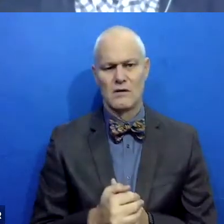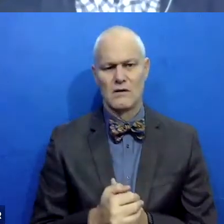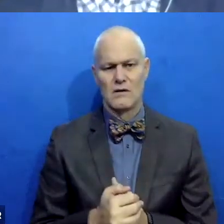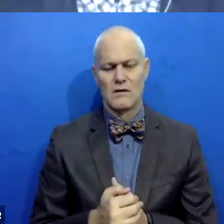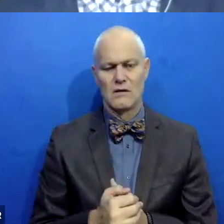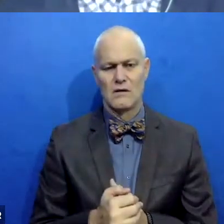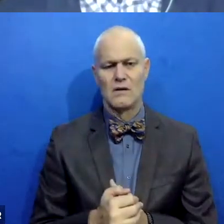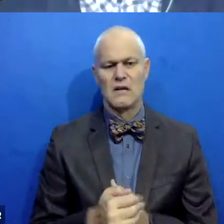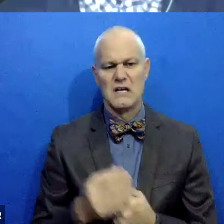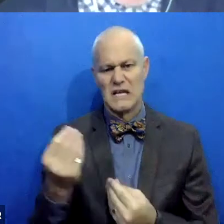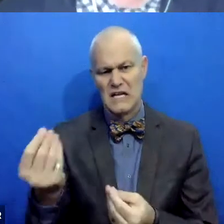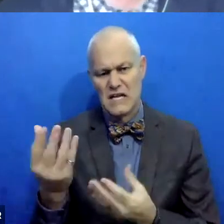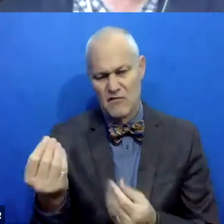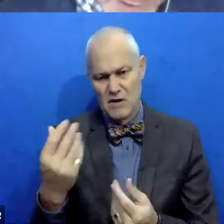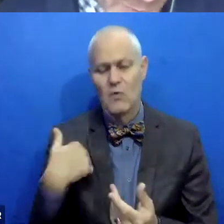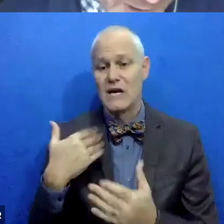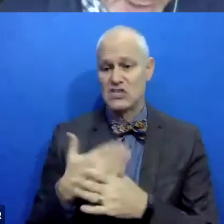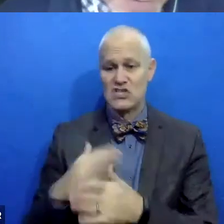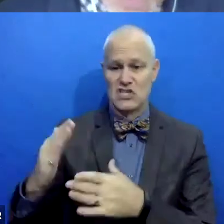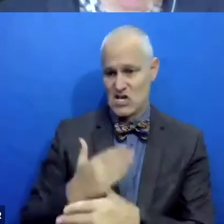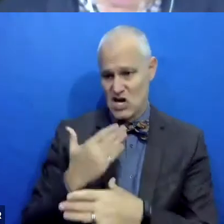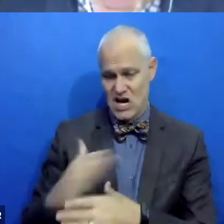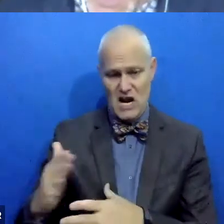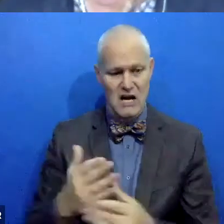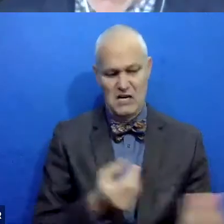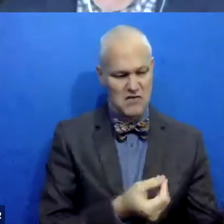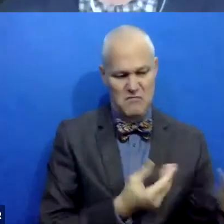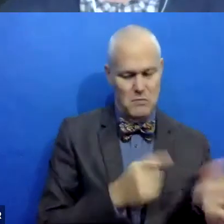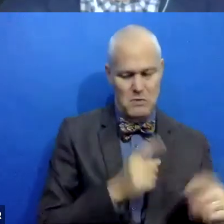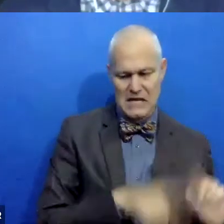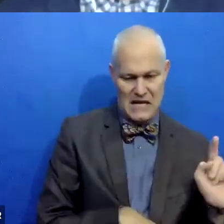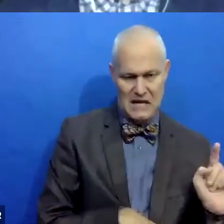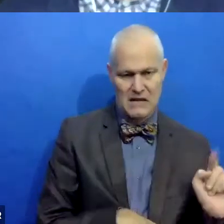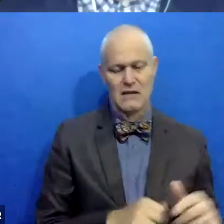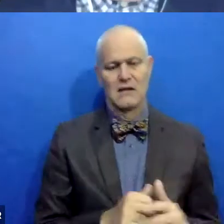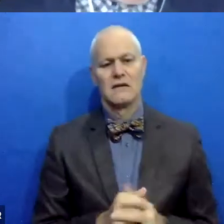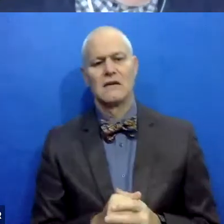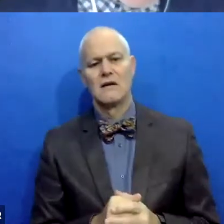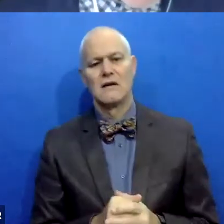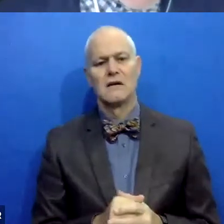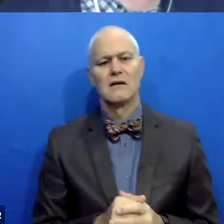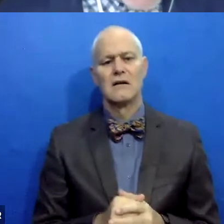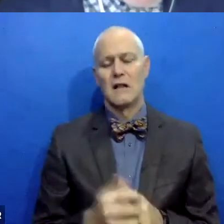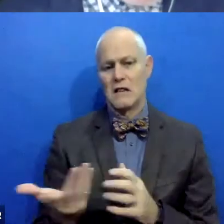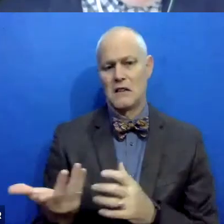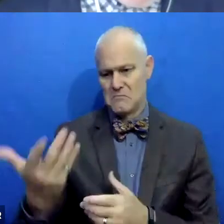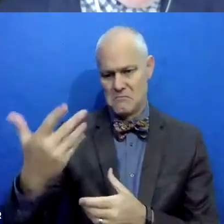information we can share openly and information we can't that suggest, um, the participant is